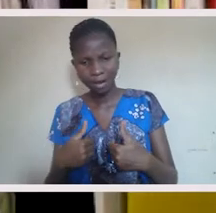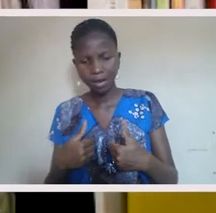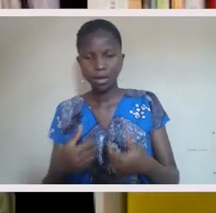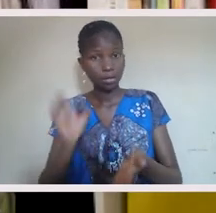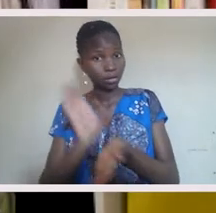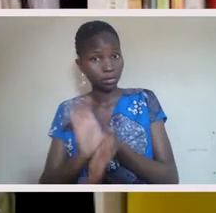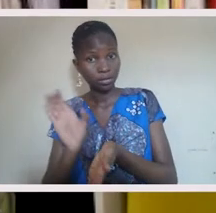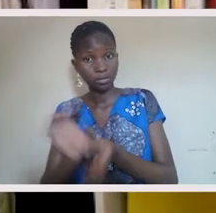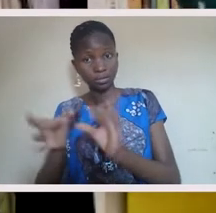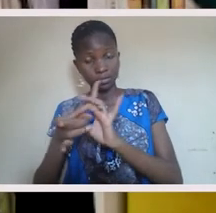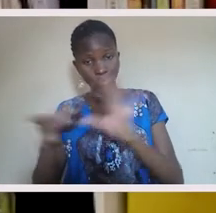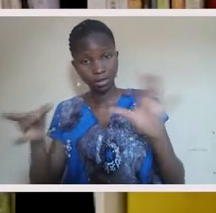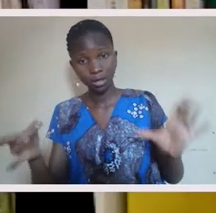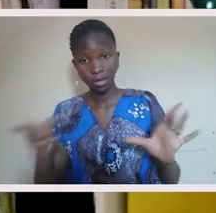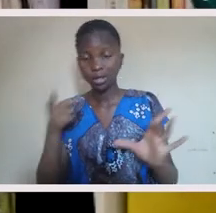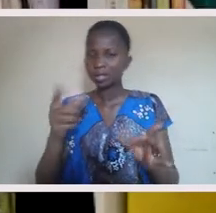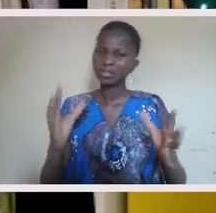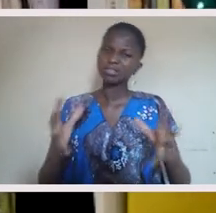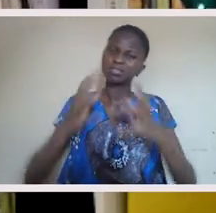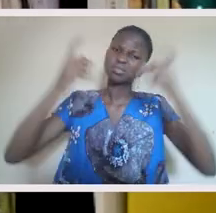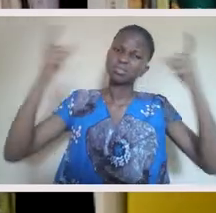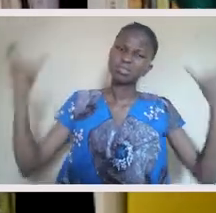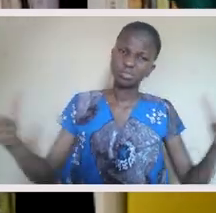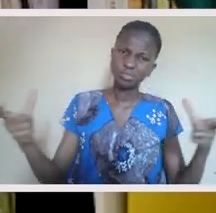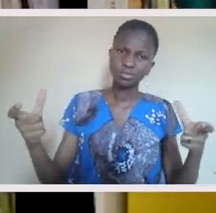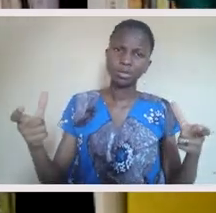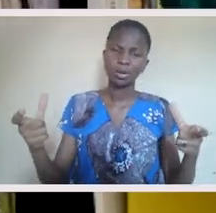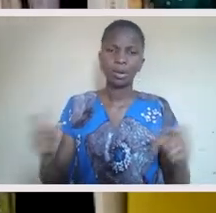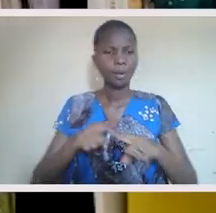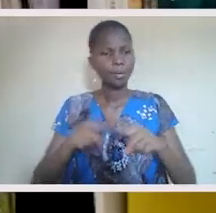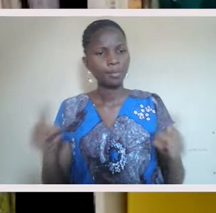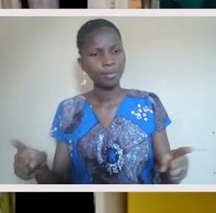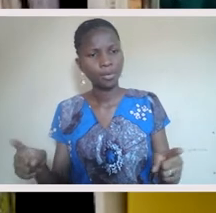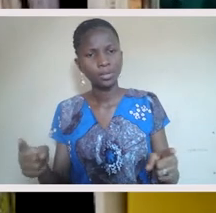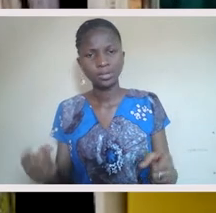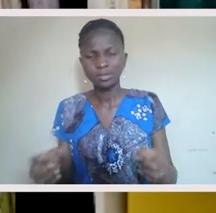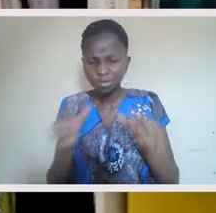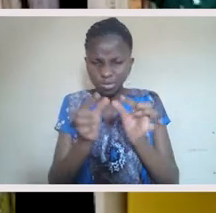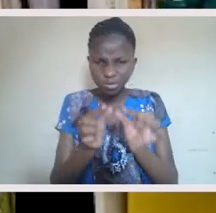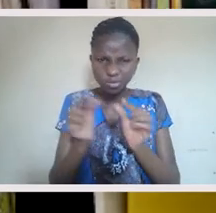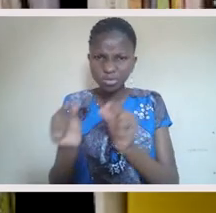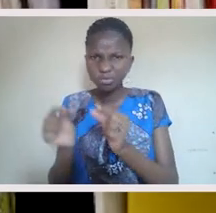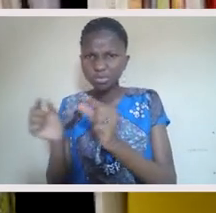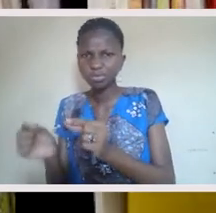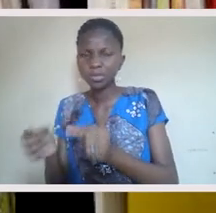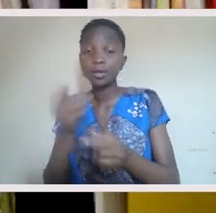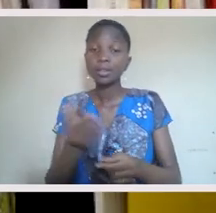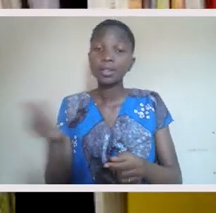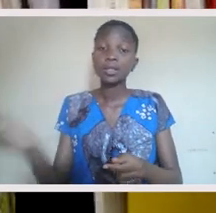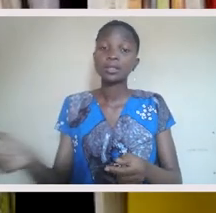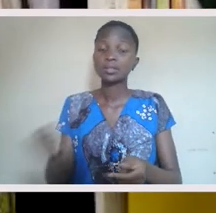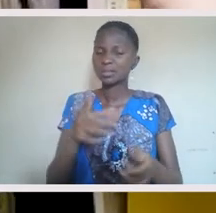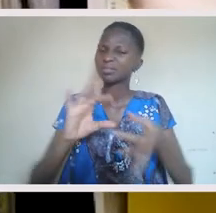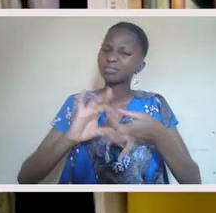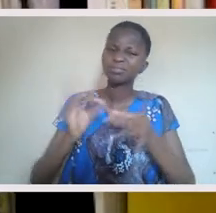place, when we're thinking decolonization is such a, it's a macro thing. It's huge. But there are also micro